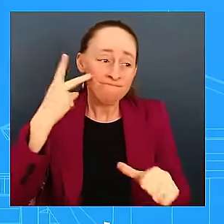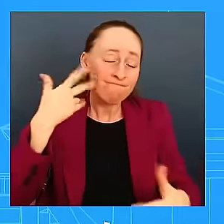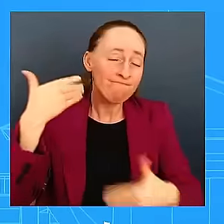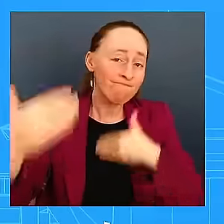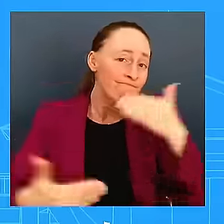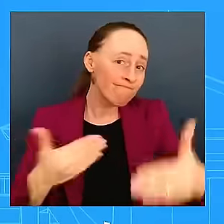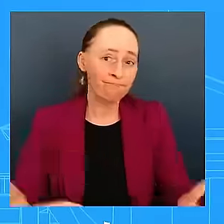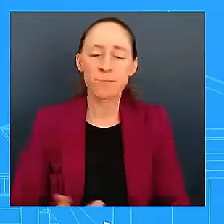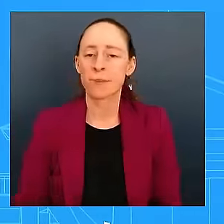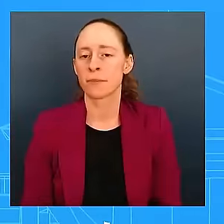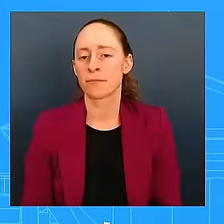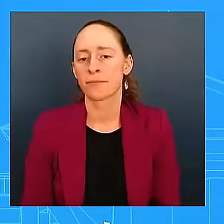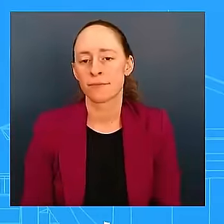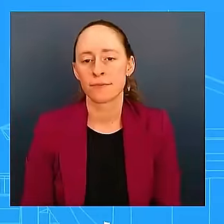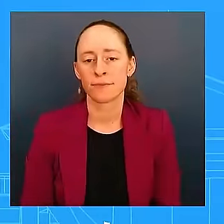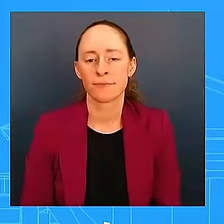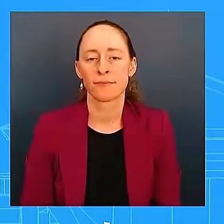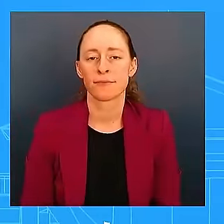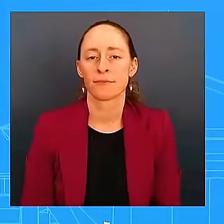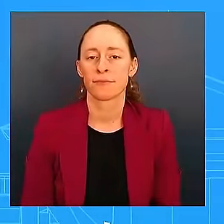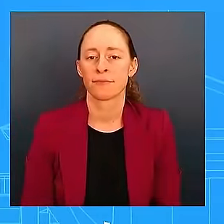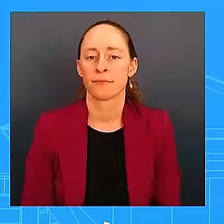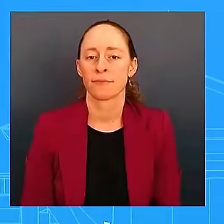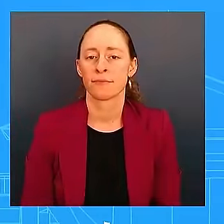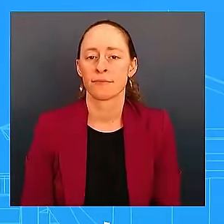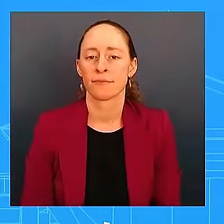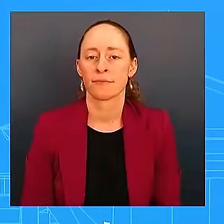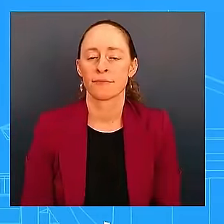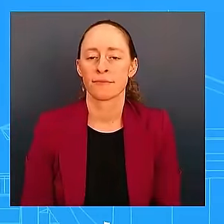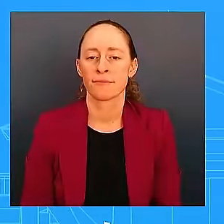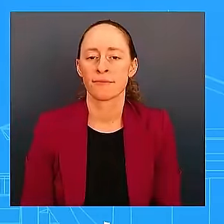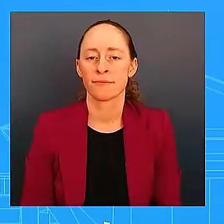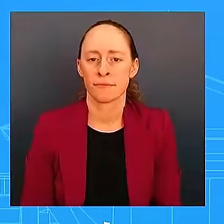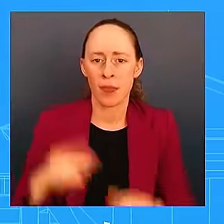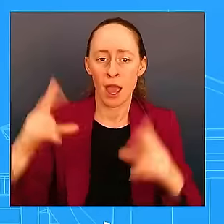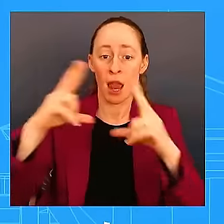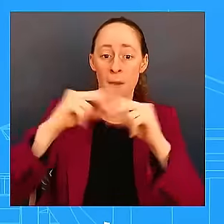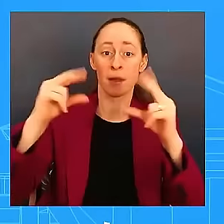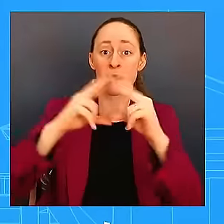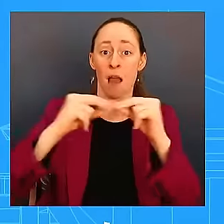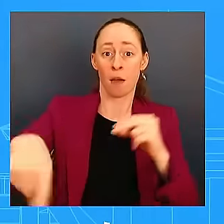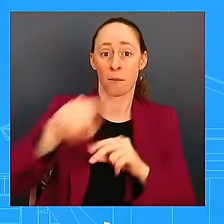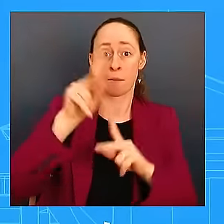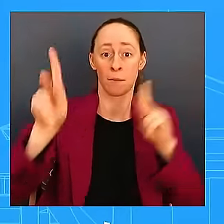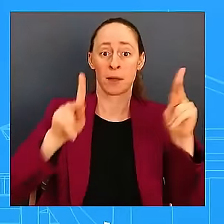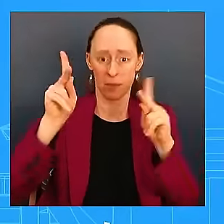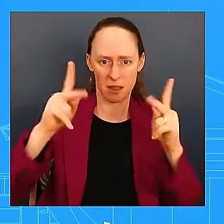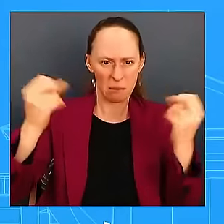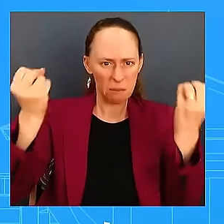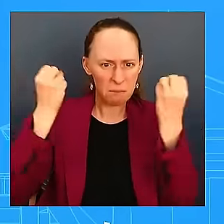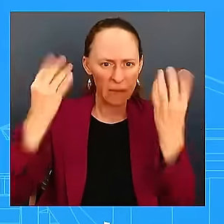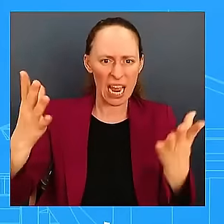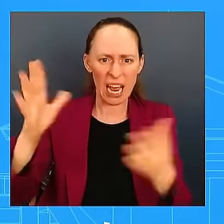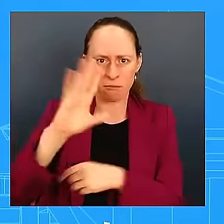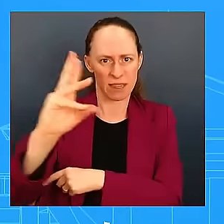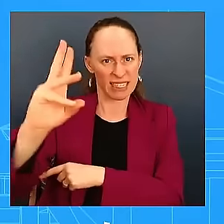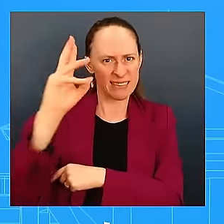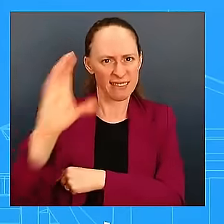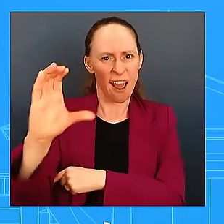killed in Lebanon is over 600 now. 2,000 were dead. Do you believe that these are legitimate targets,